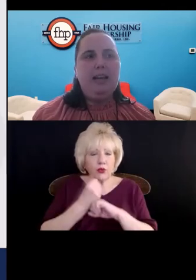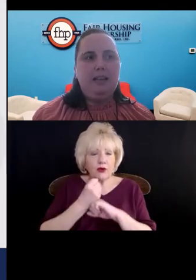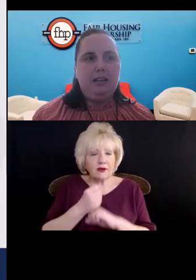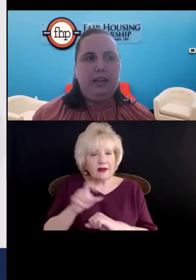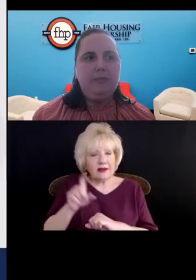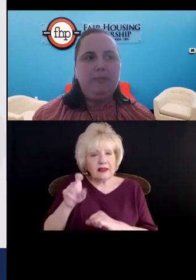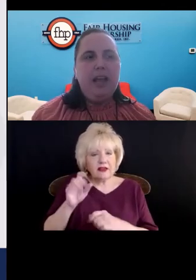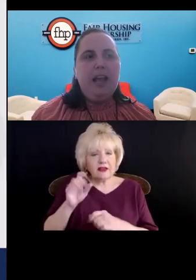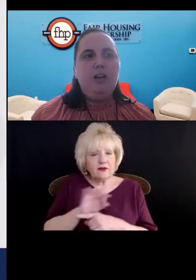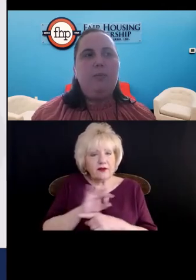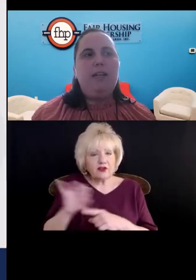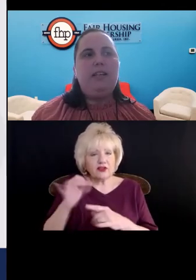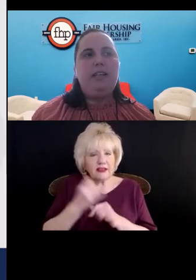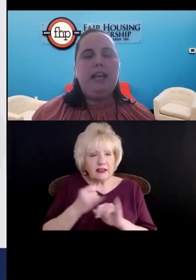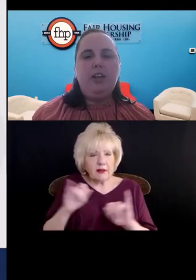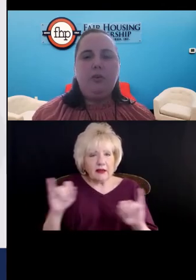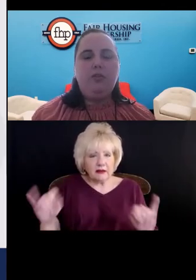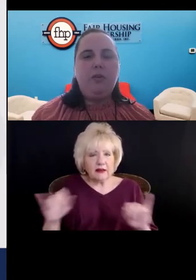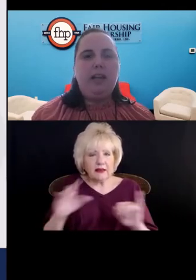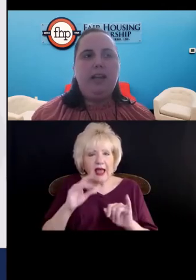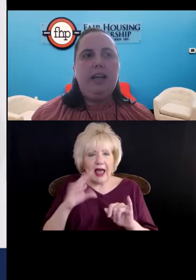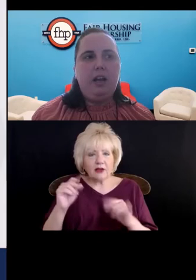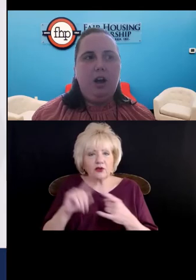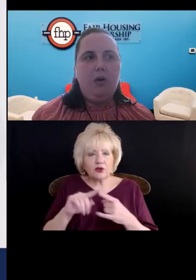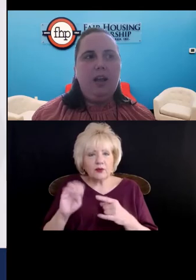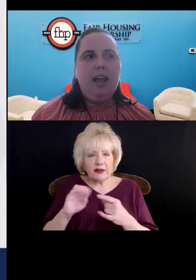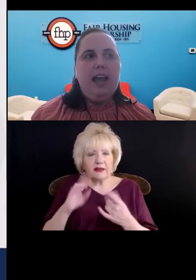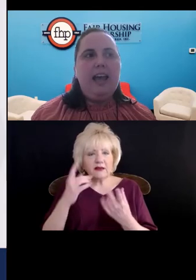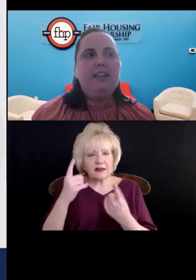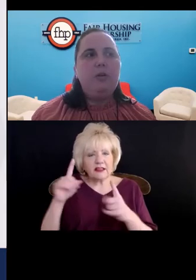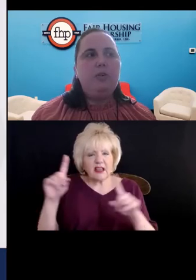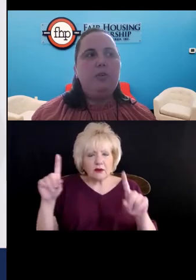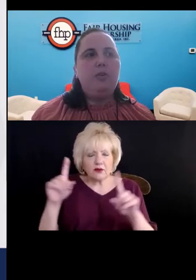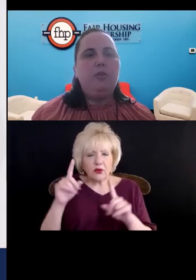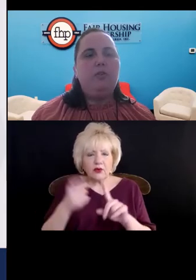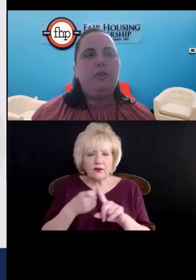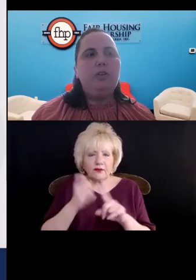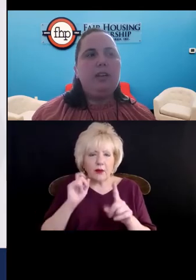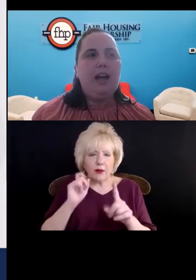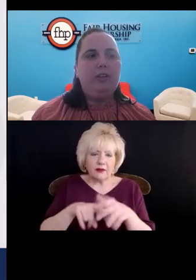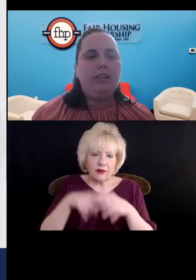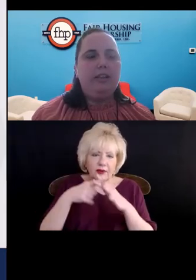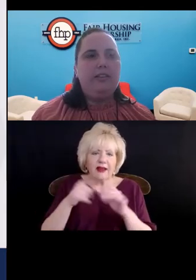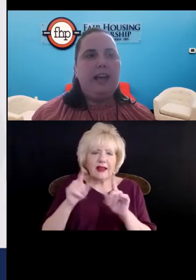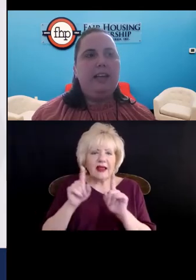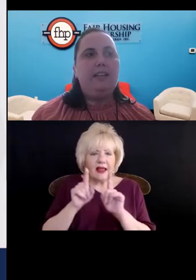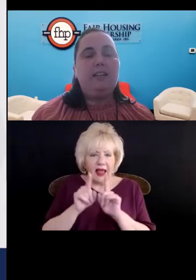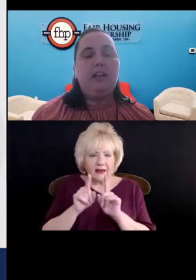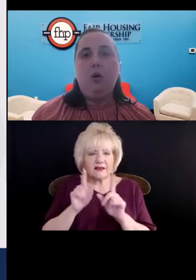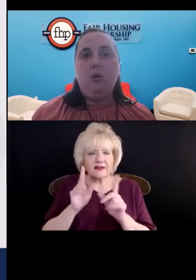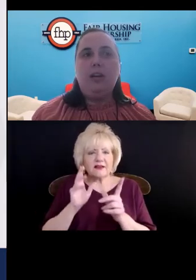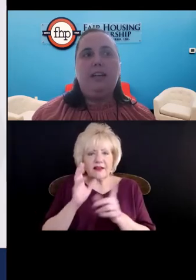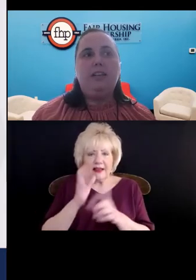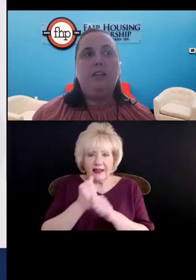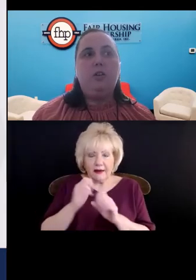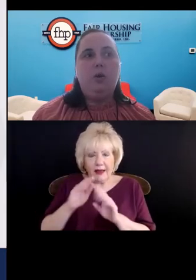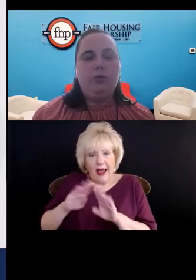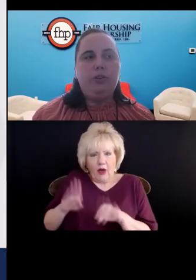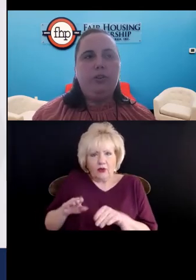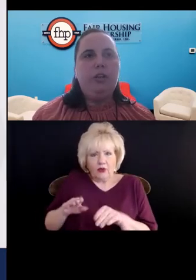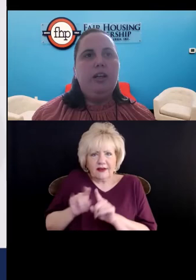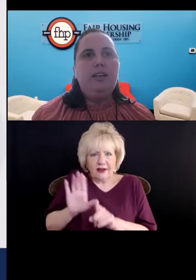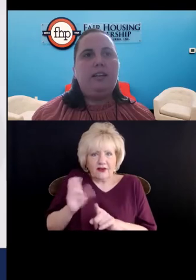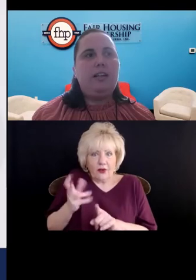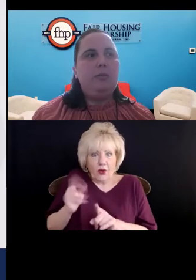independently and to be successful from the get-go as they pursue the first housing that is their own as an